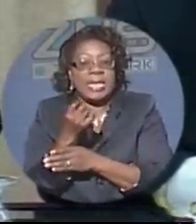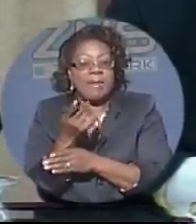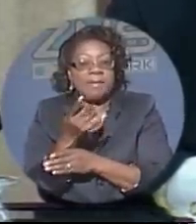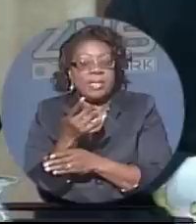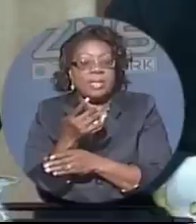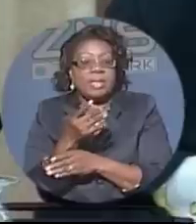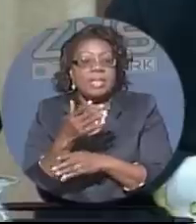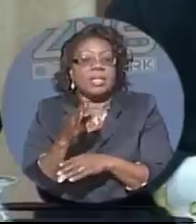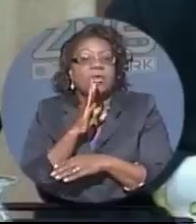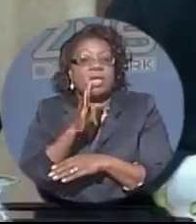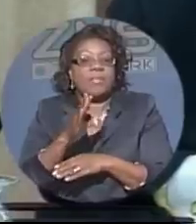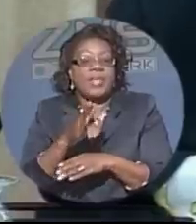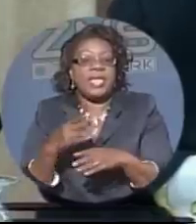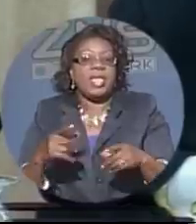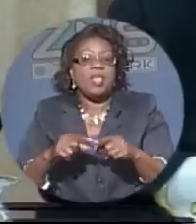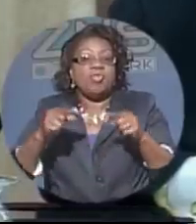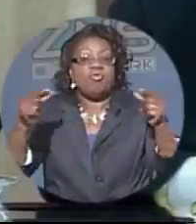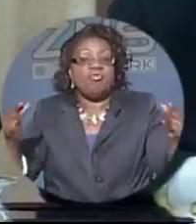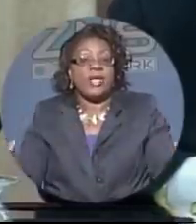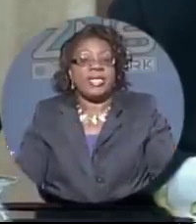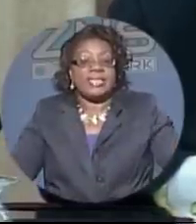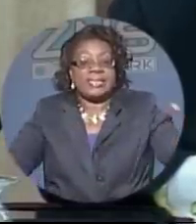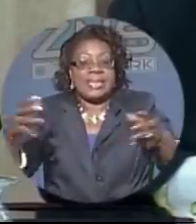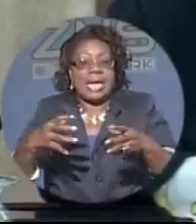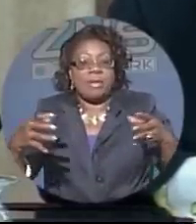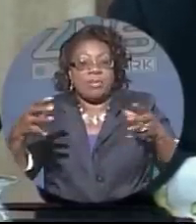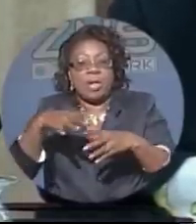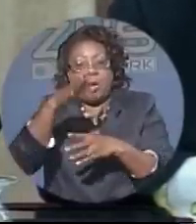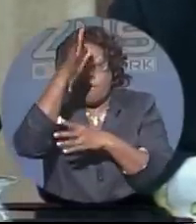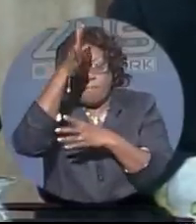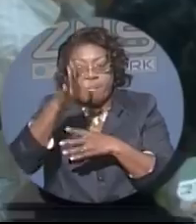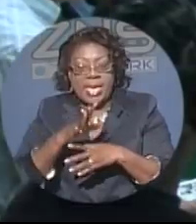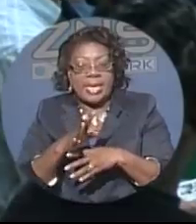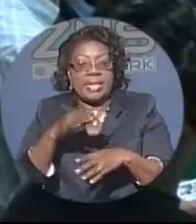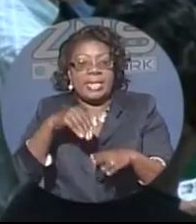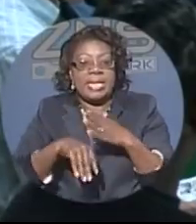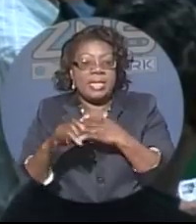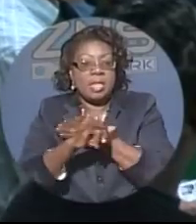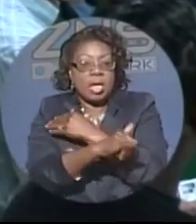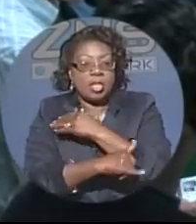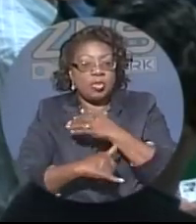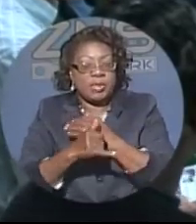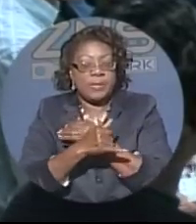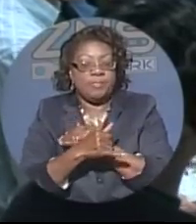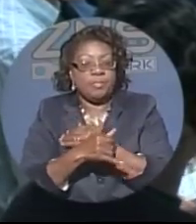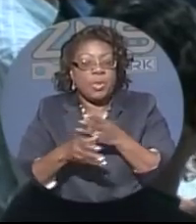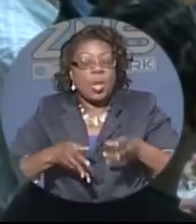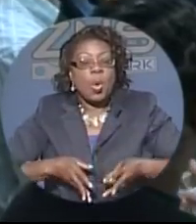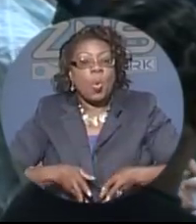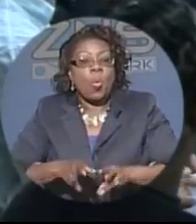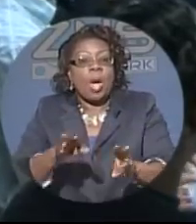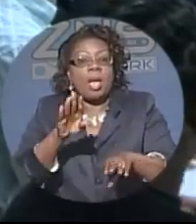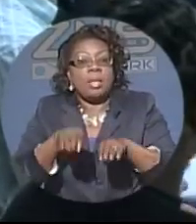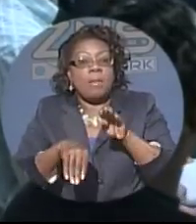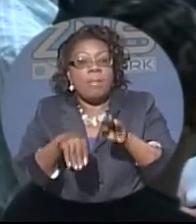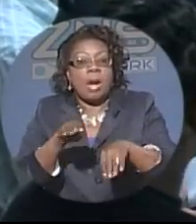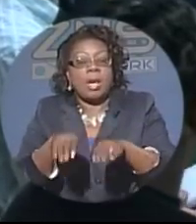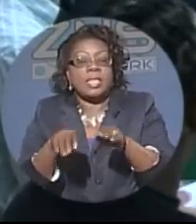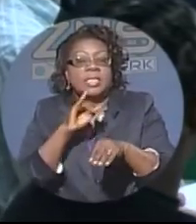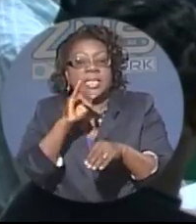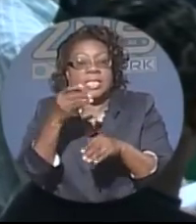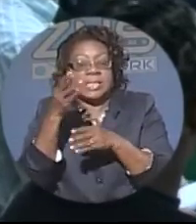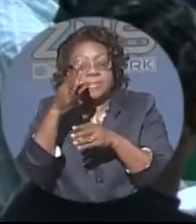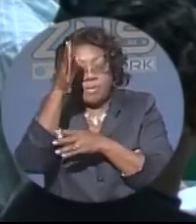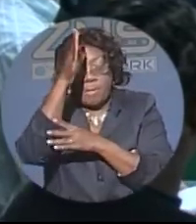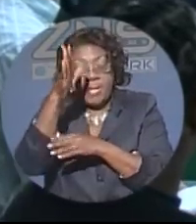be the greatest gathering of men our country has ever seen. While the march is for men's empowerment in a public